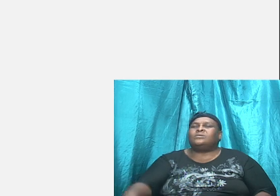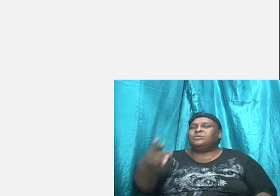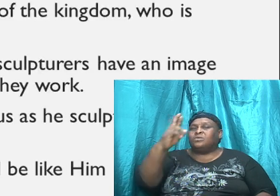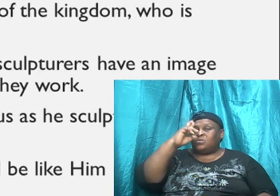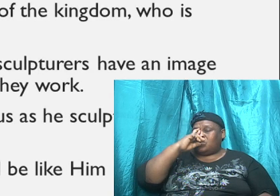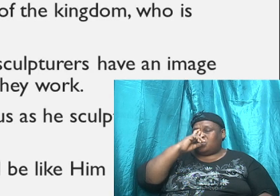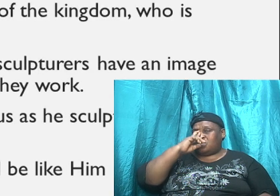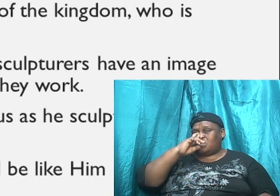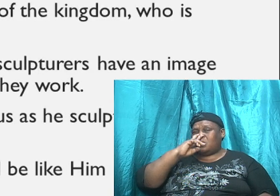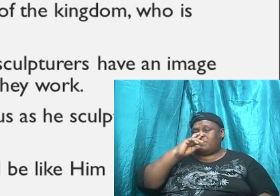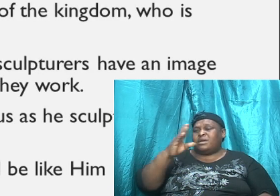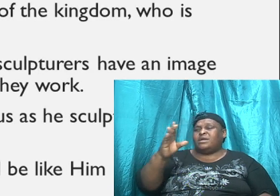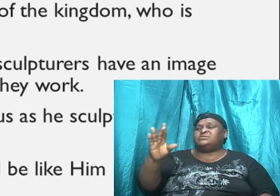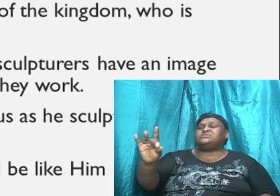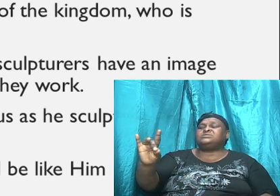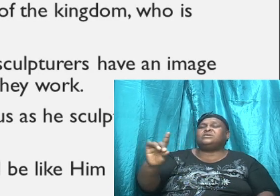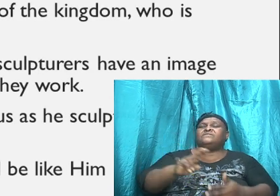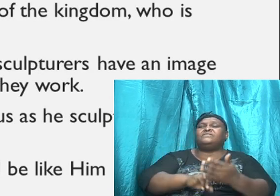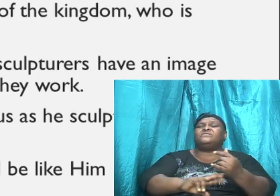of Romans.